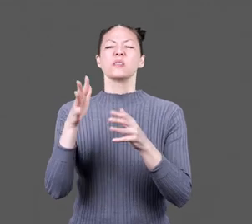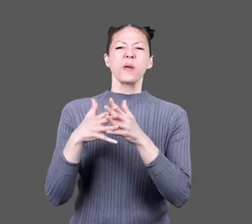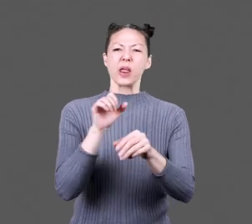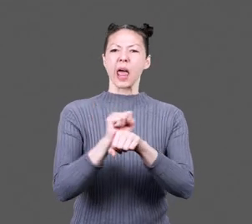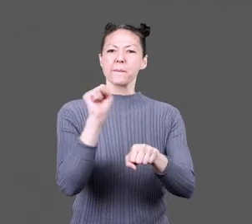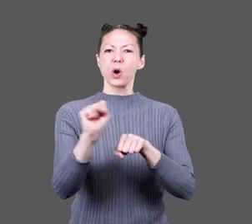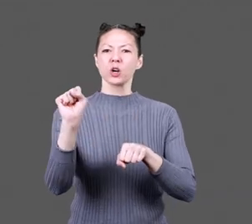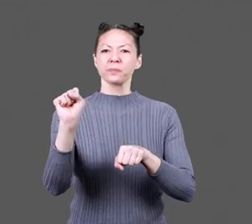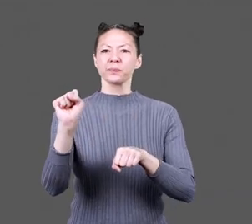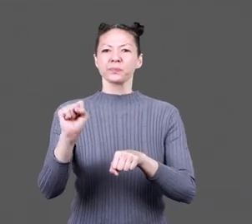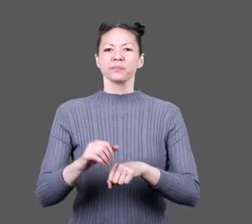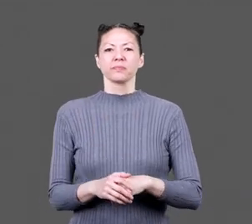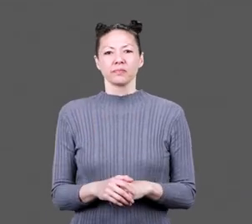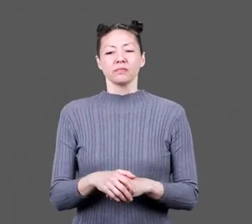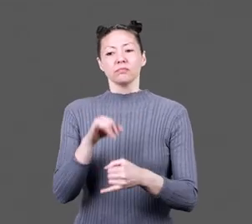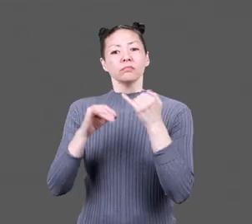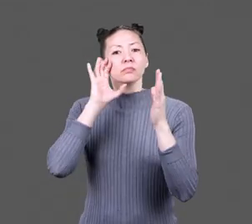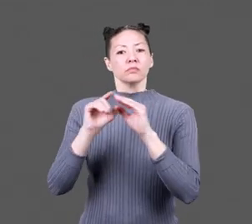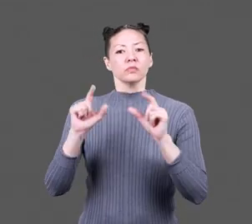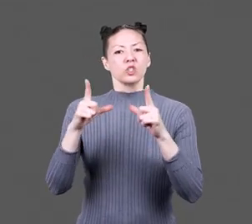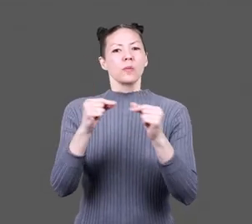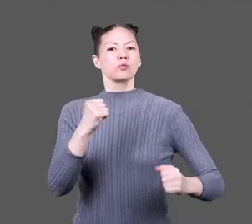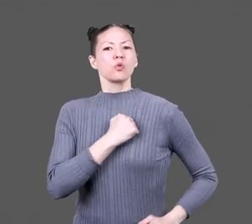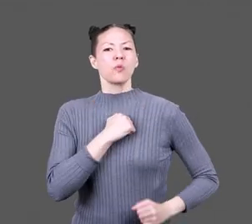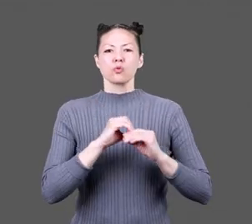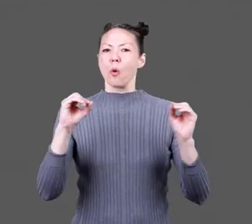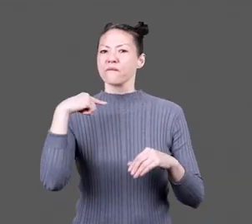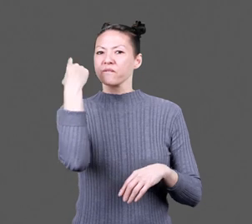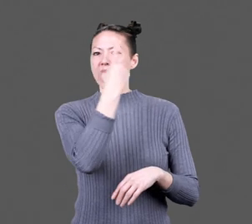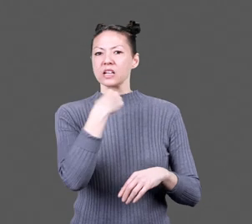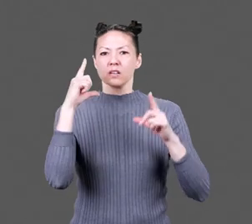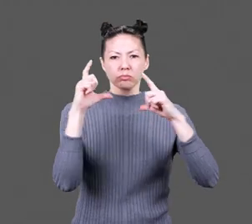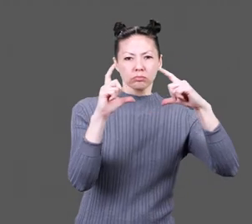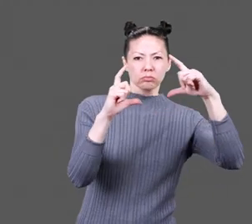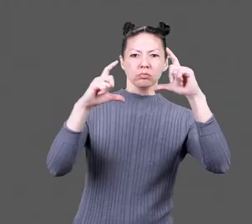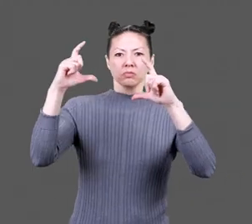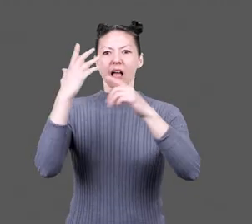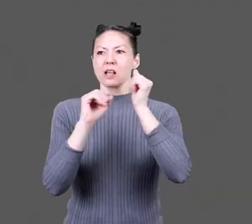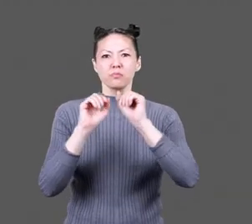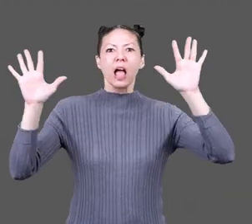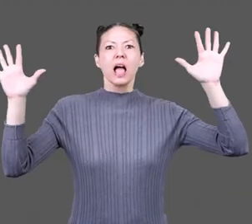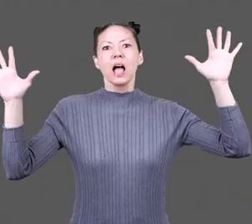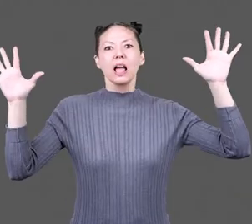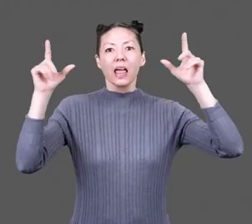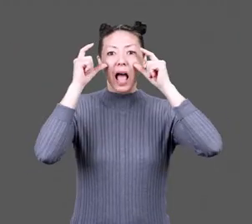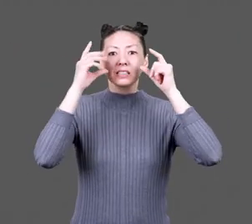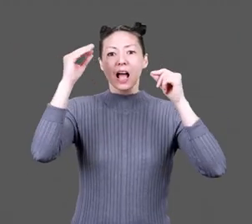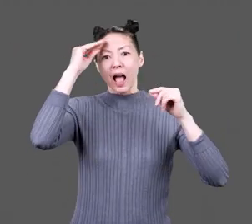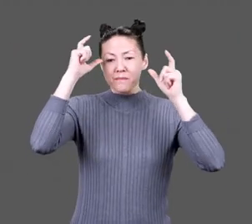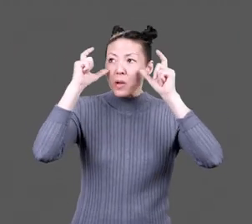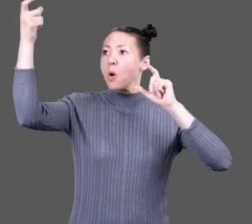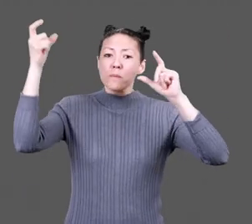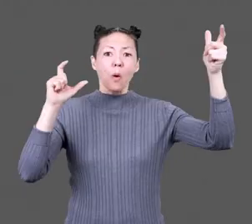American labor. On the last, a Japanese soldier with no face floats with his hands spread. His glasses and